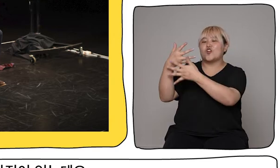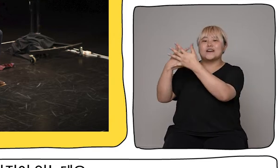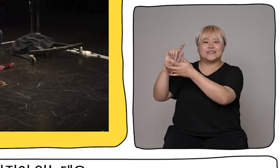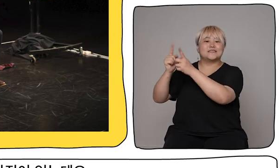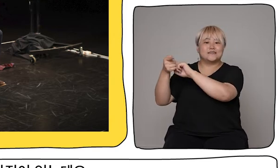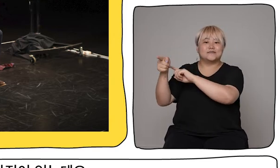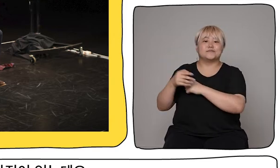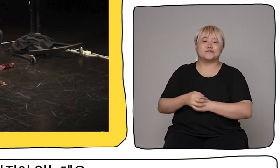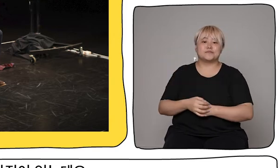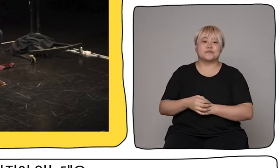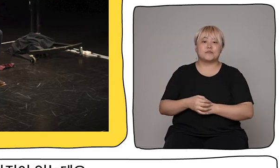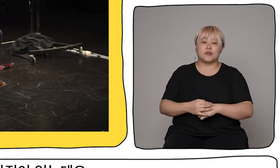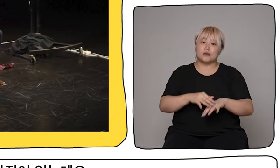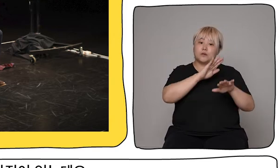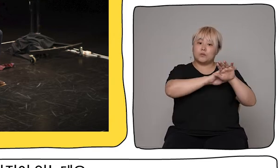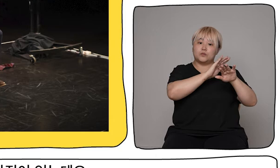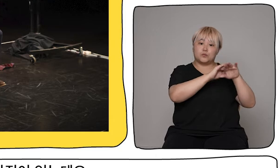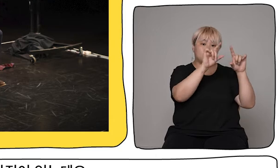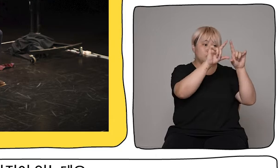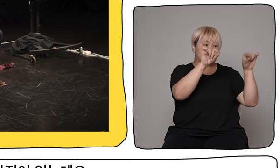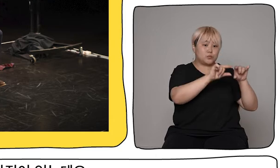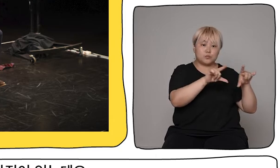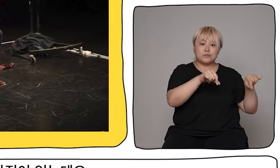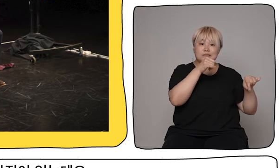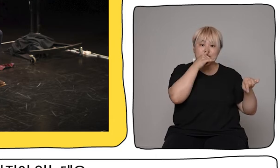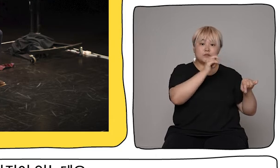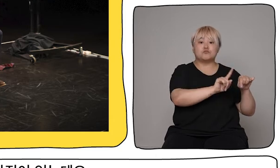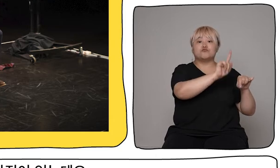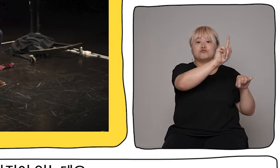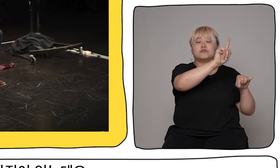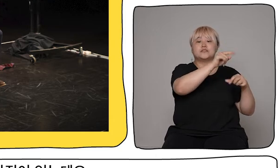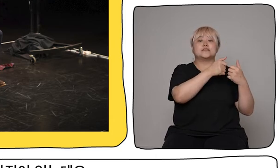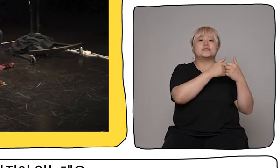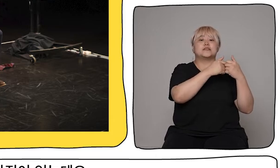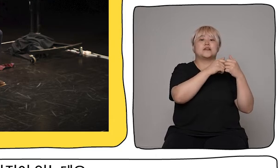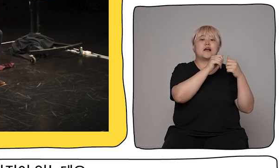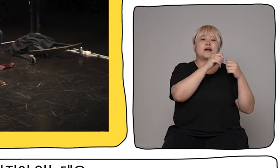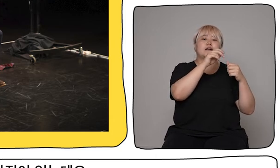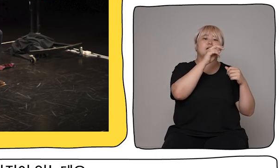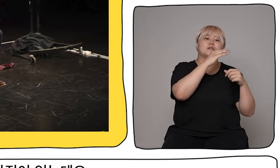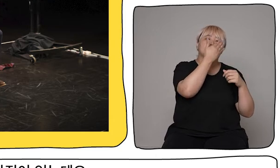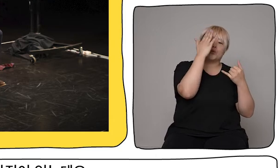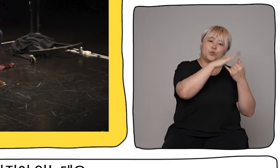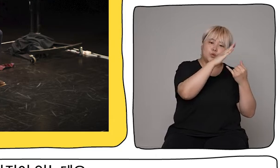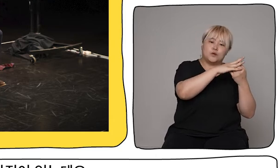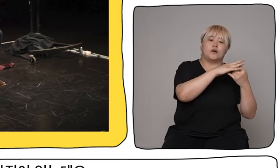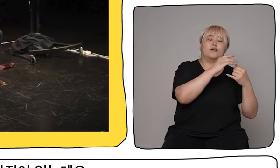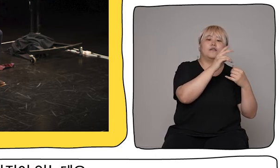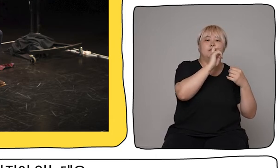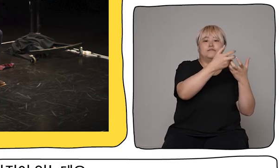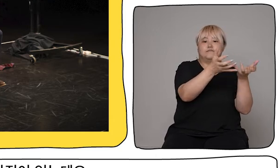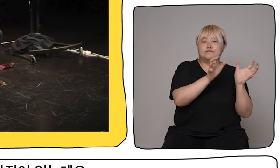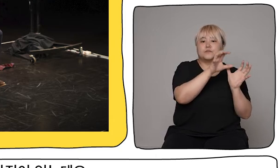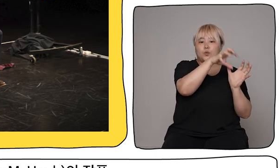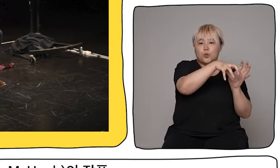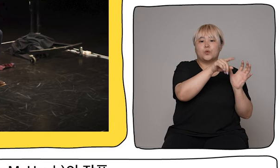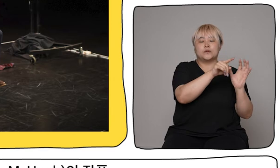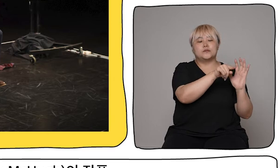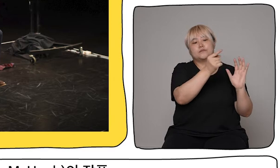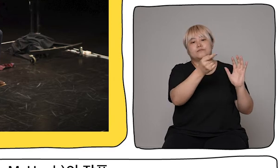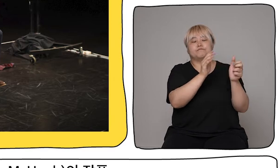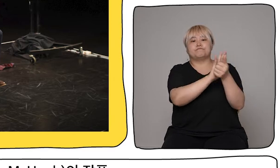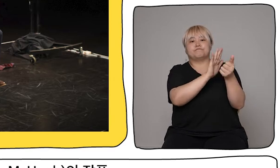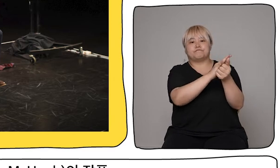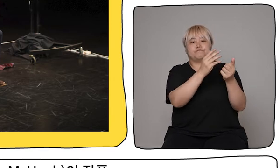some of our musicians and assistants during the youth ensemble's music performance at the Resonate Music Hub.